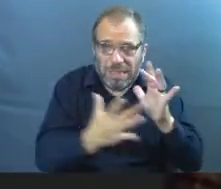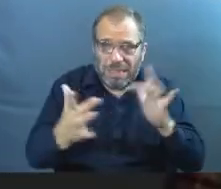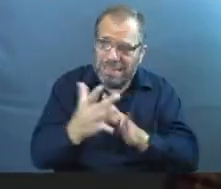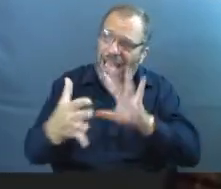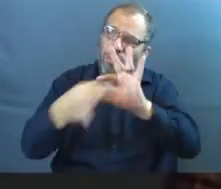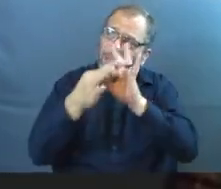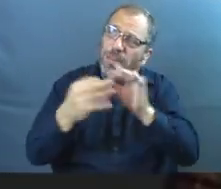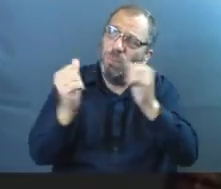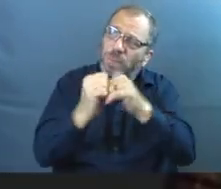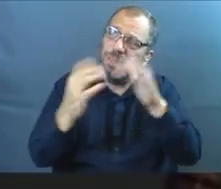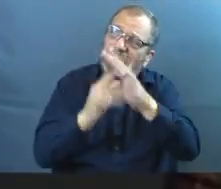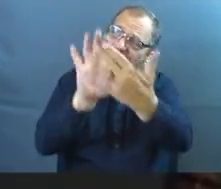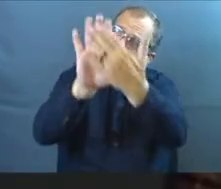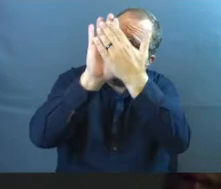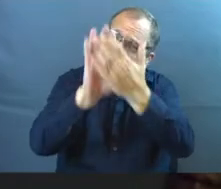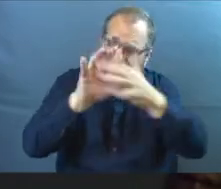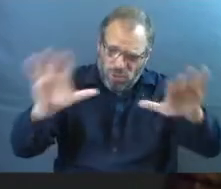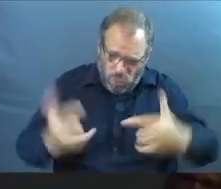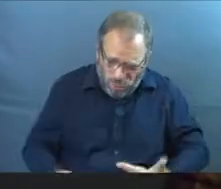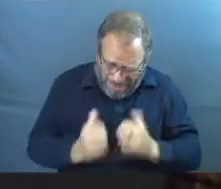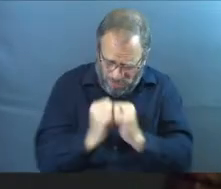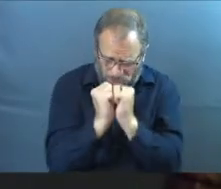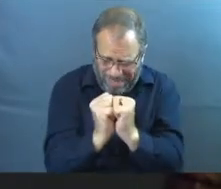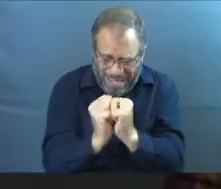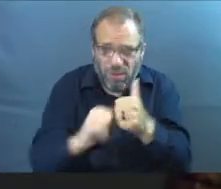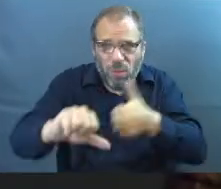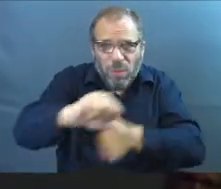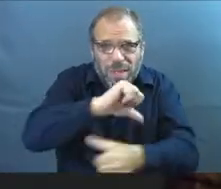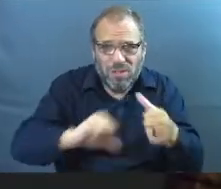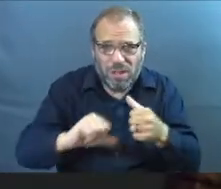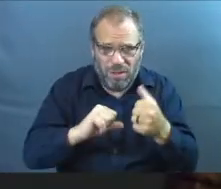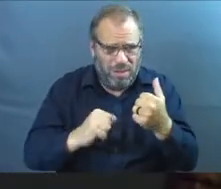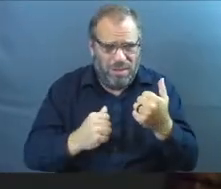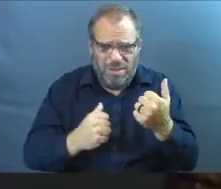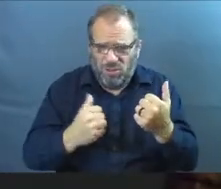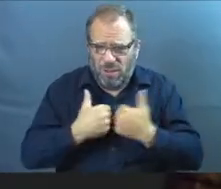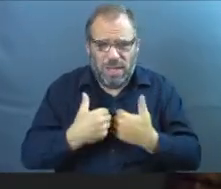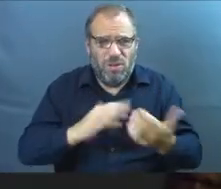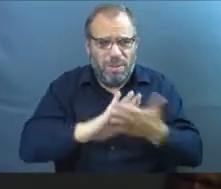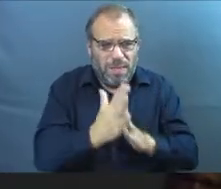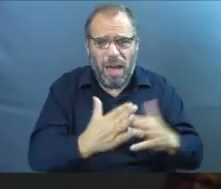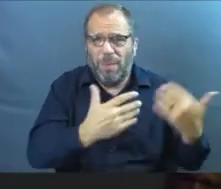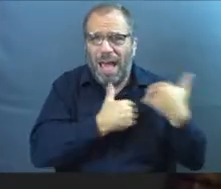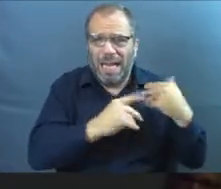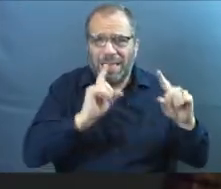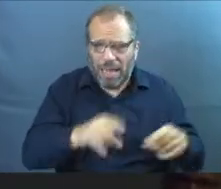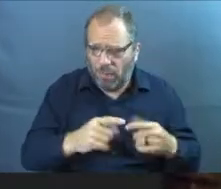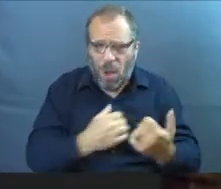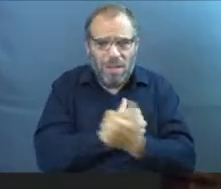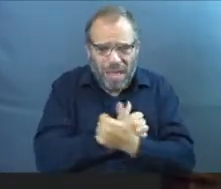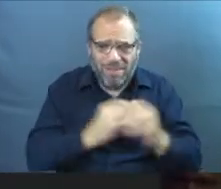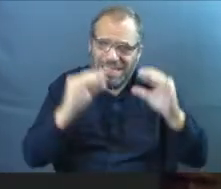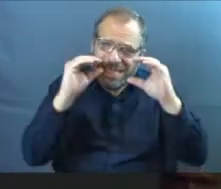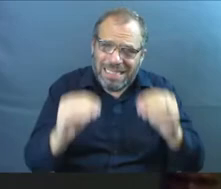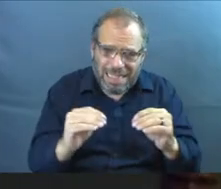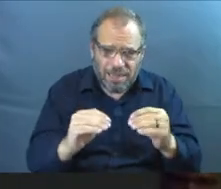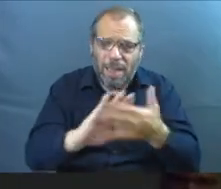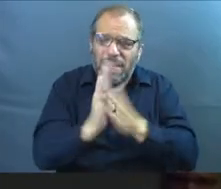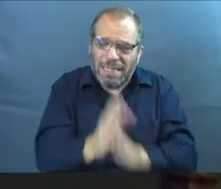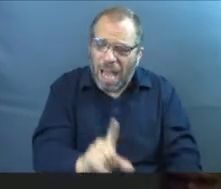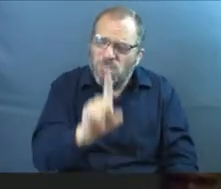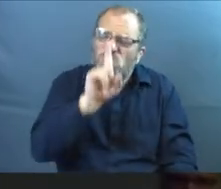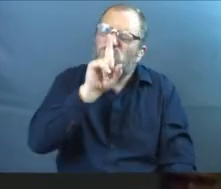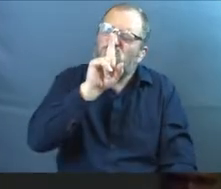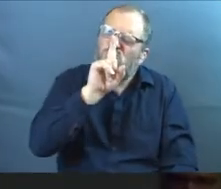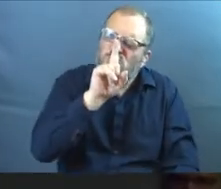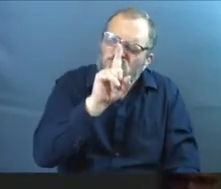and be in relationship with him and who can just do life together with one another, who can hold each other accountable, who can love one another, who can teach each other, where we can be real